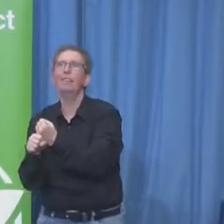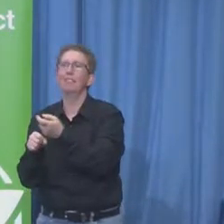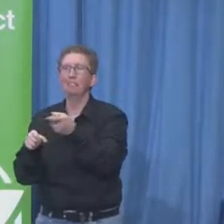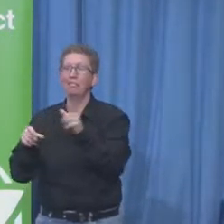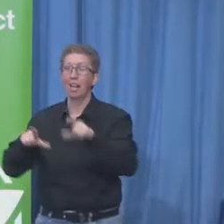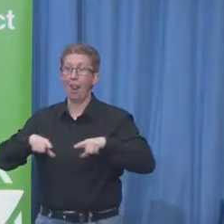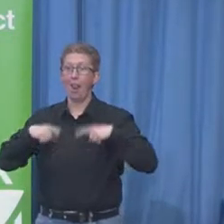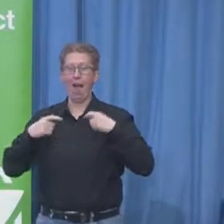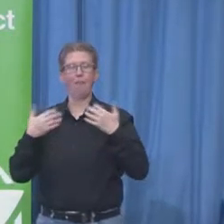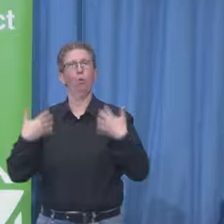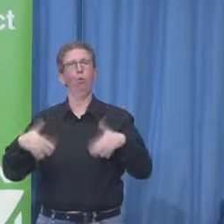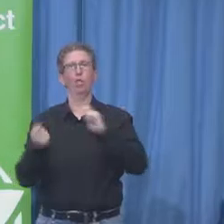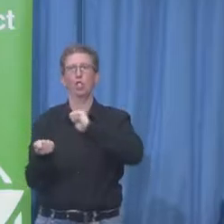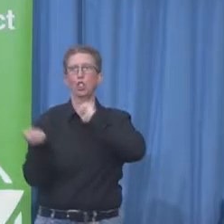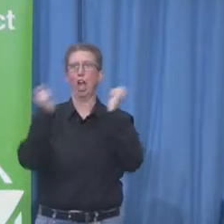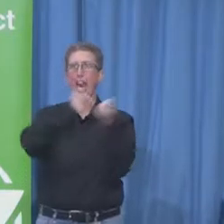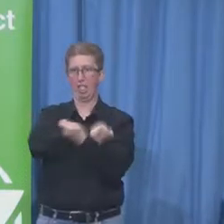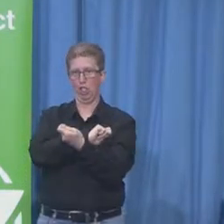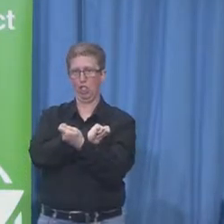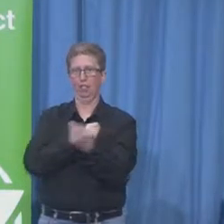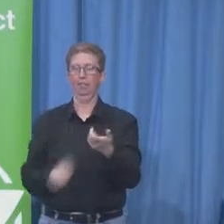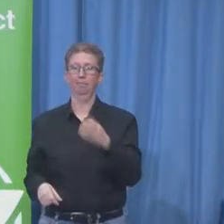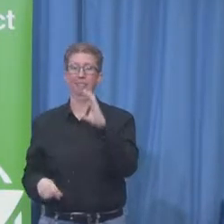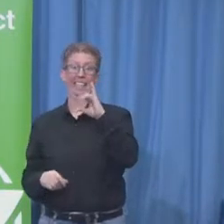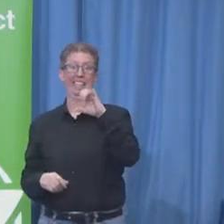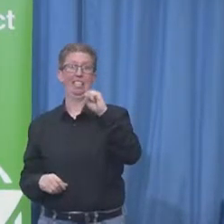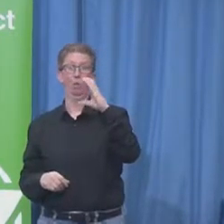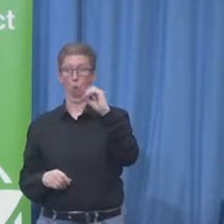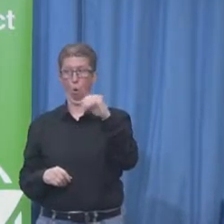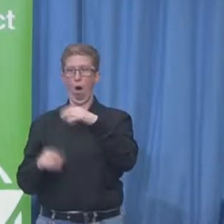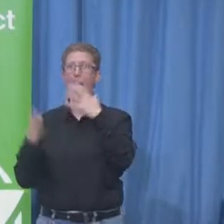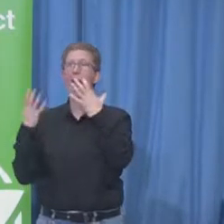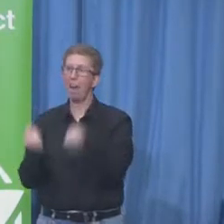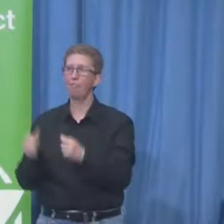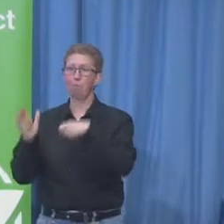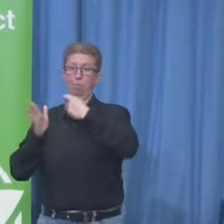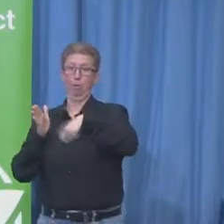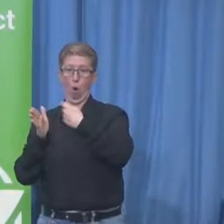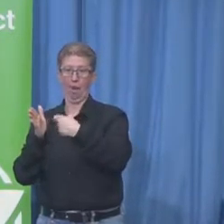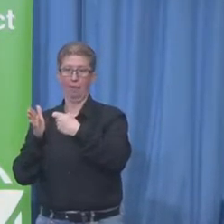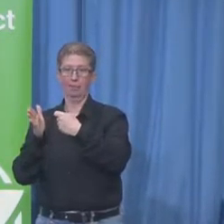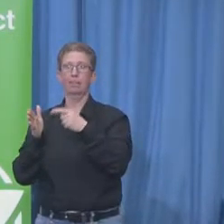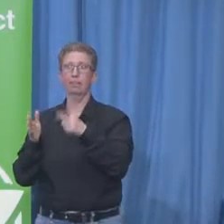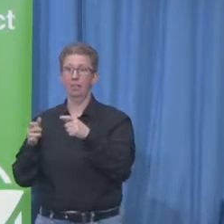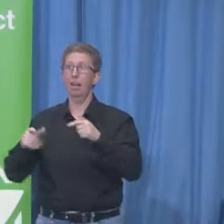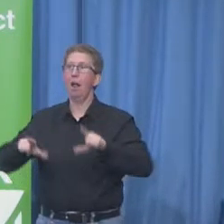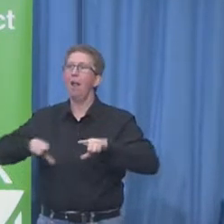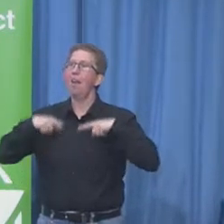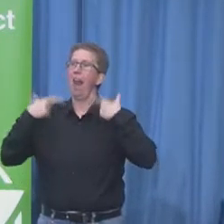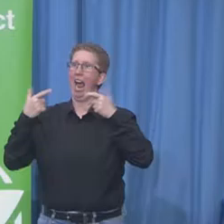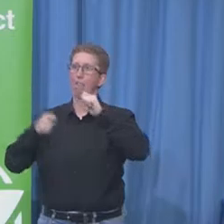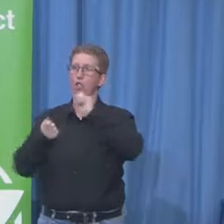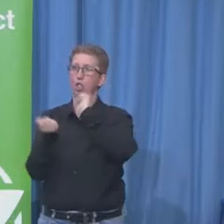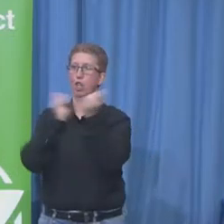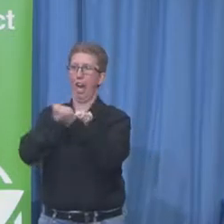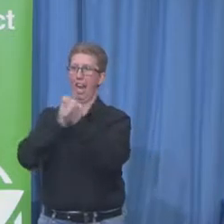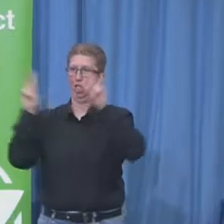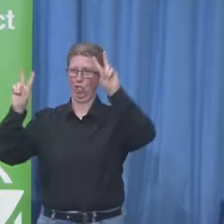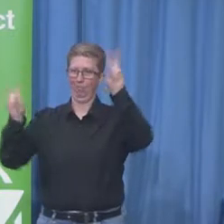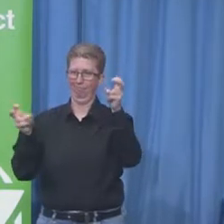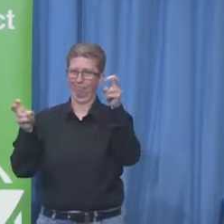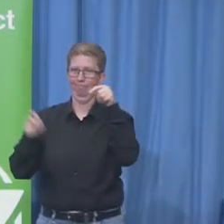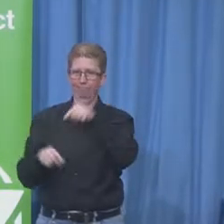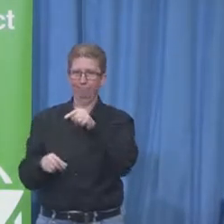a year and a half ago that we call Project Life Changer. Self-explanatory. I'll talk to a little bit about what we were trying to do,